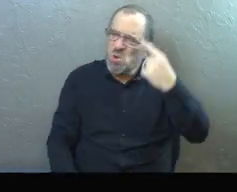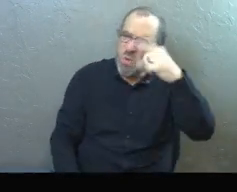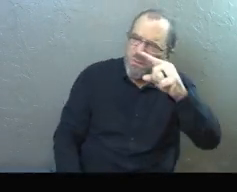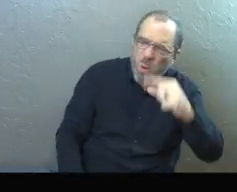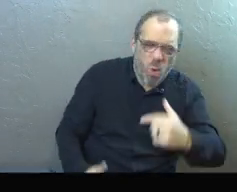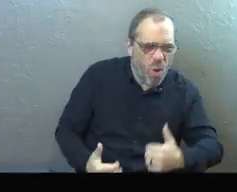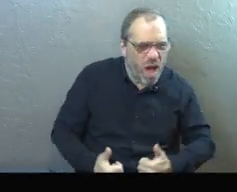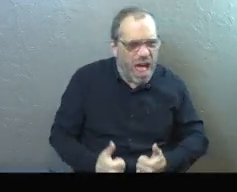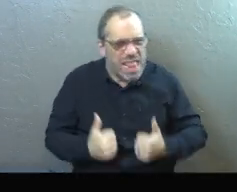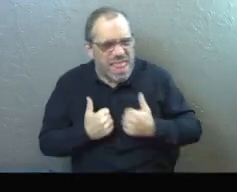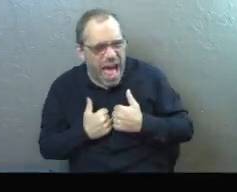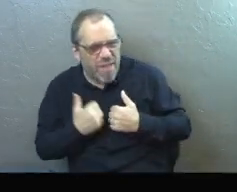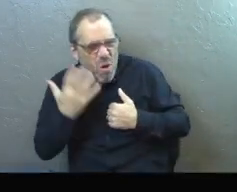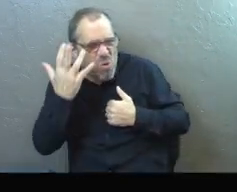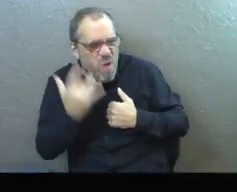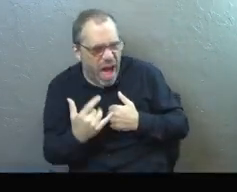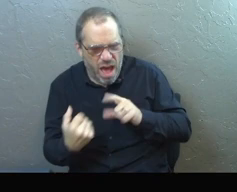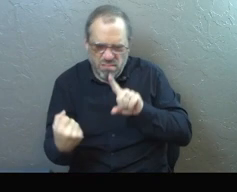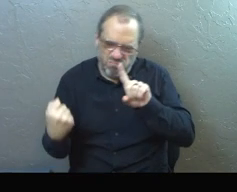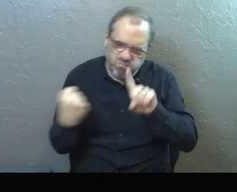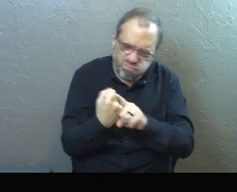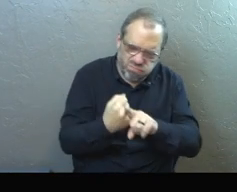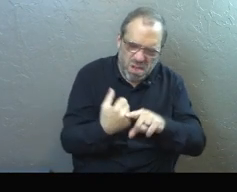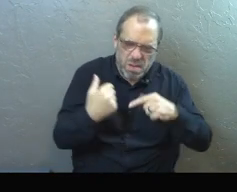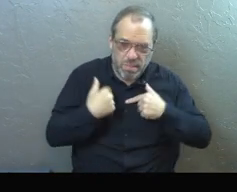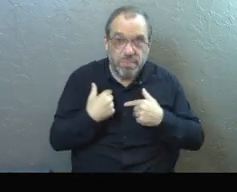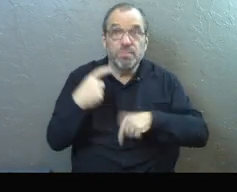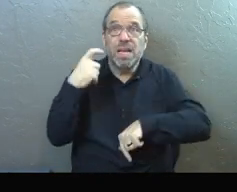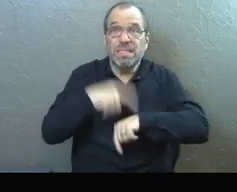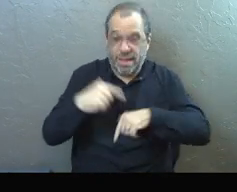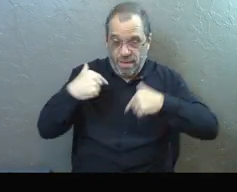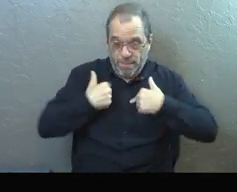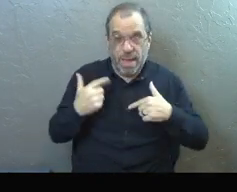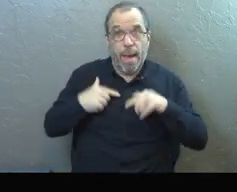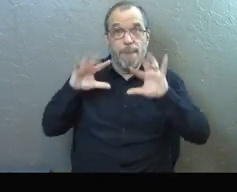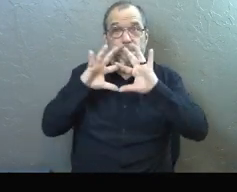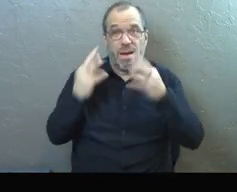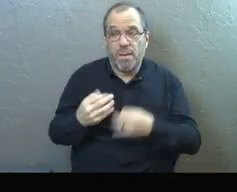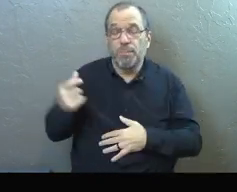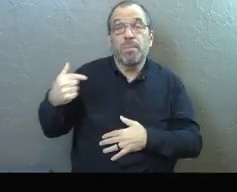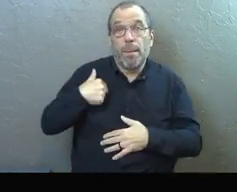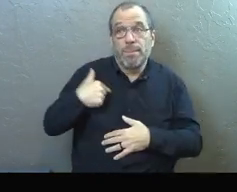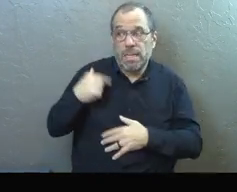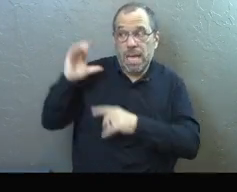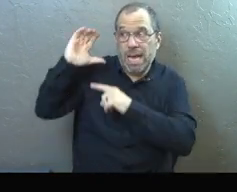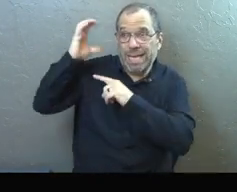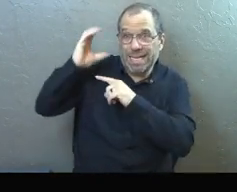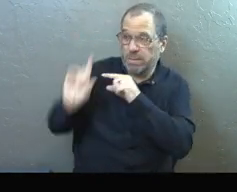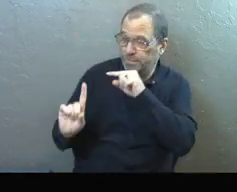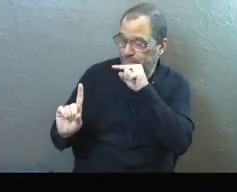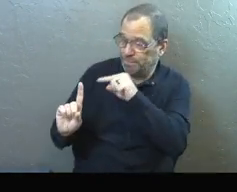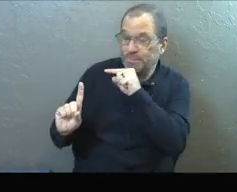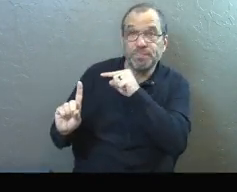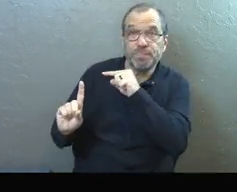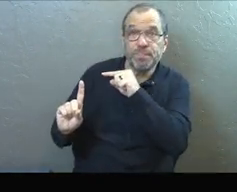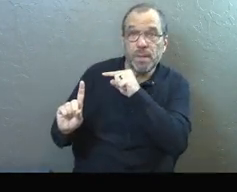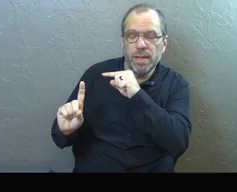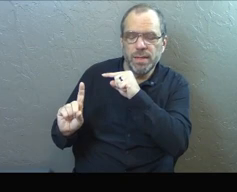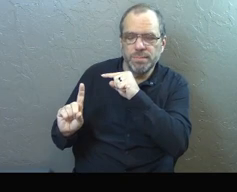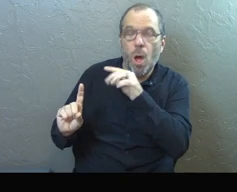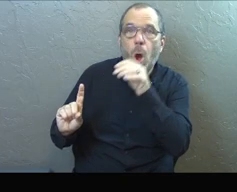life when the darkness hits you so hard. There was a moment for me and my family. I have a cousin whose